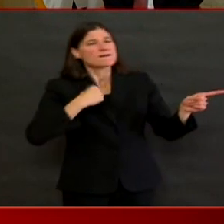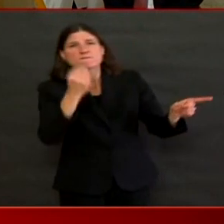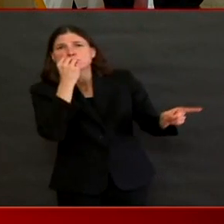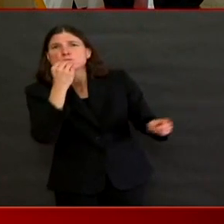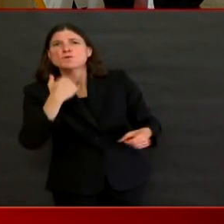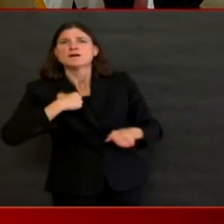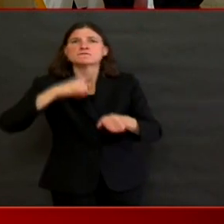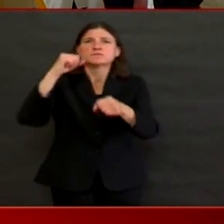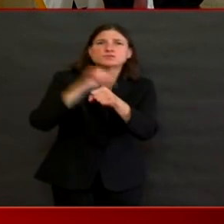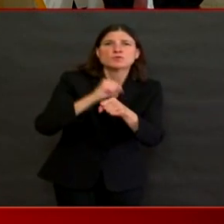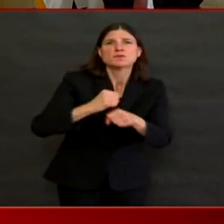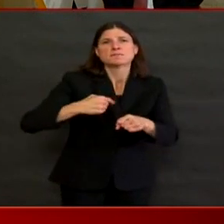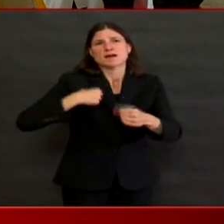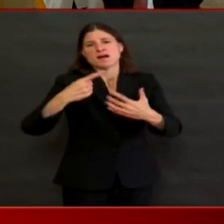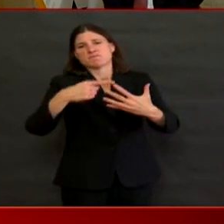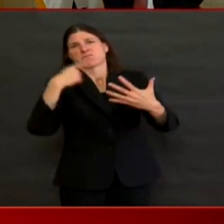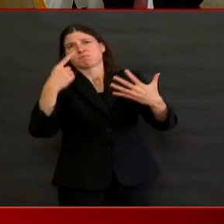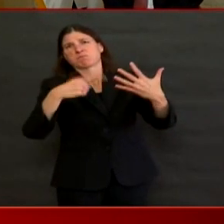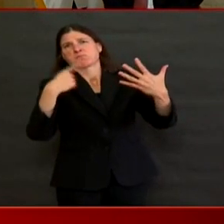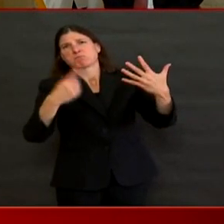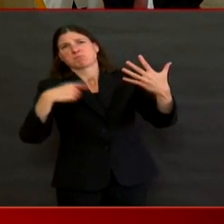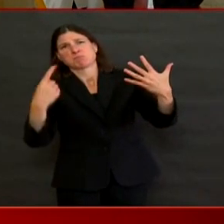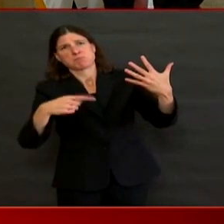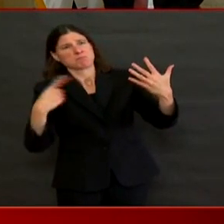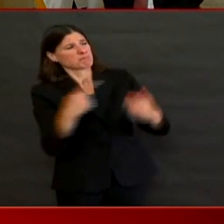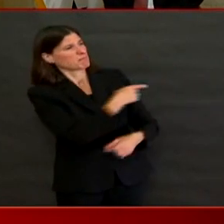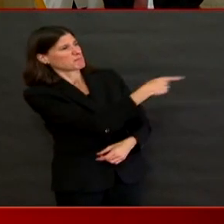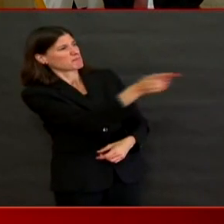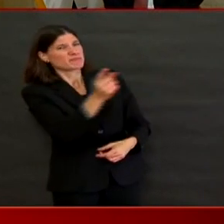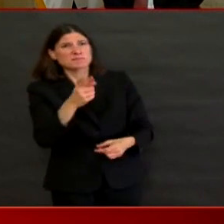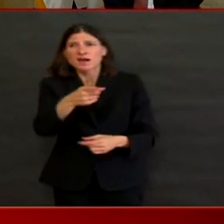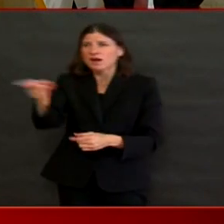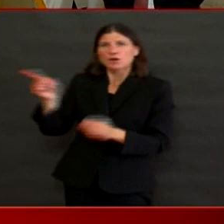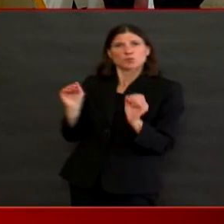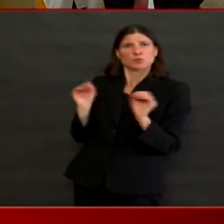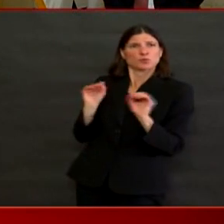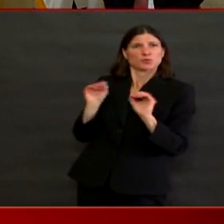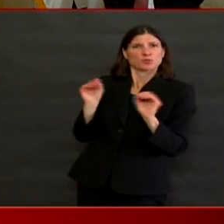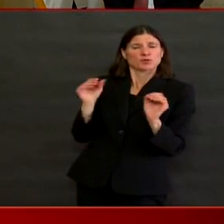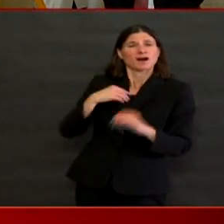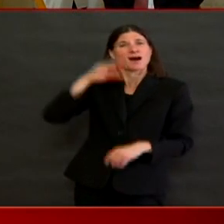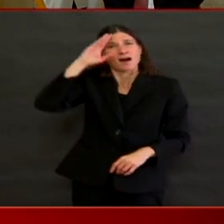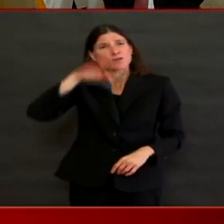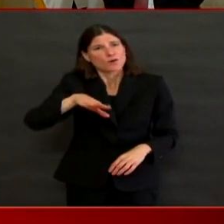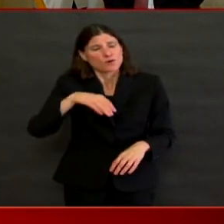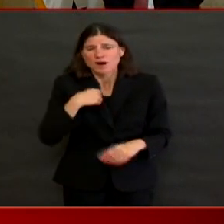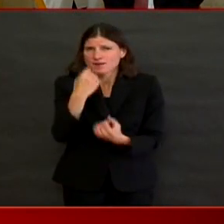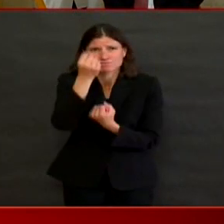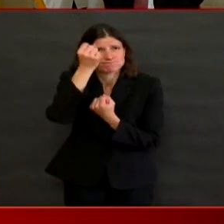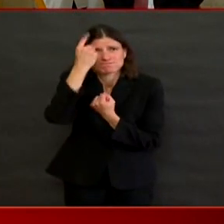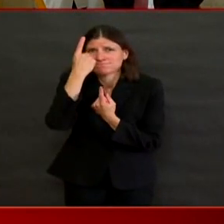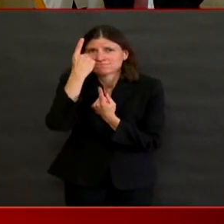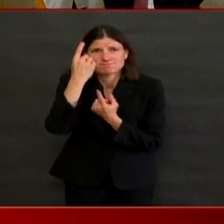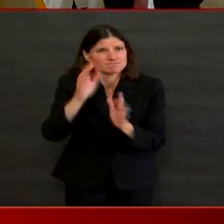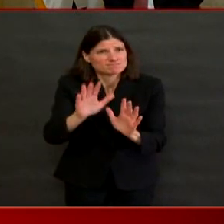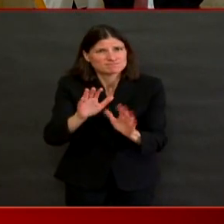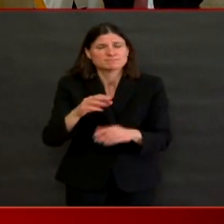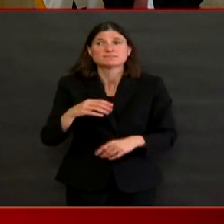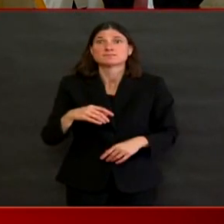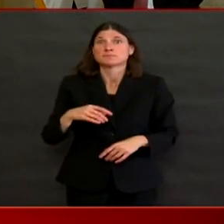highlight why you're seeing certain communities now with higher rates of cases and, unfortunately,